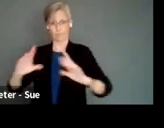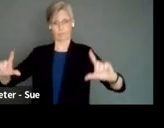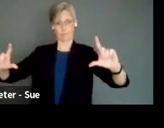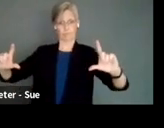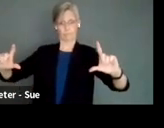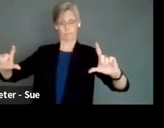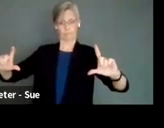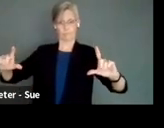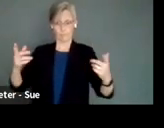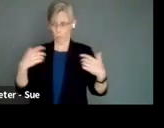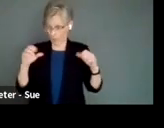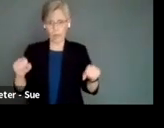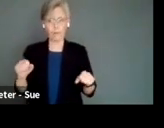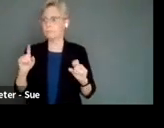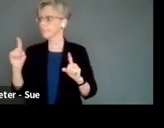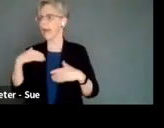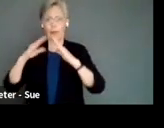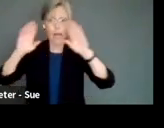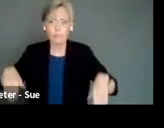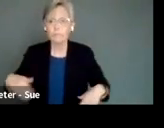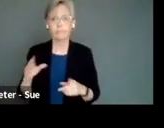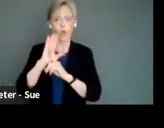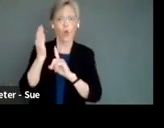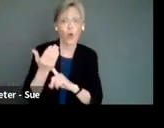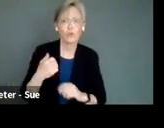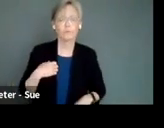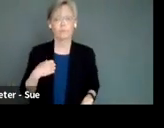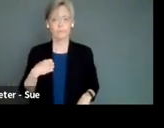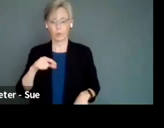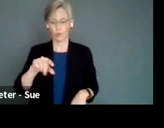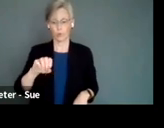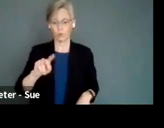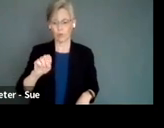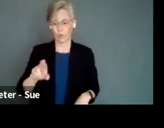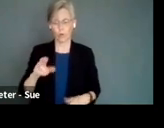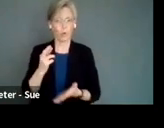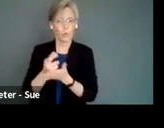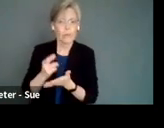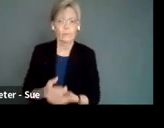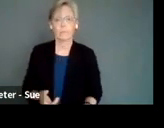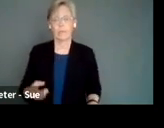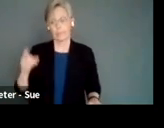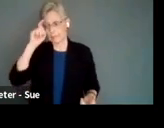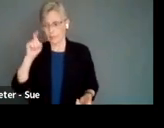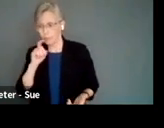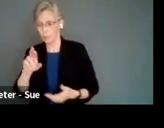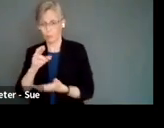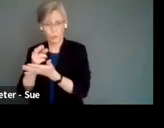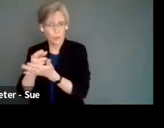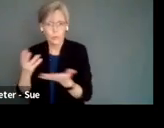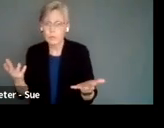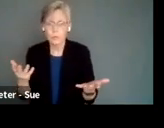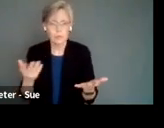access to housing? Do we have access to culture? What about to gender resources and gender and sexuality resources? So all